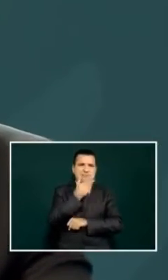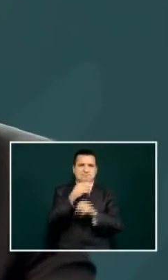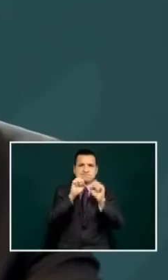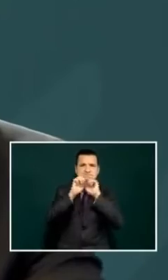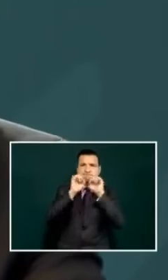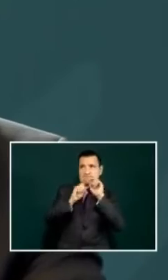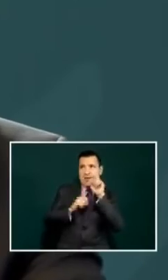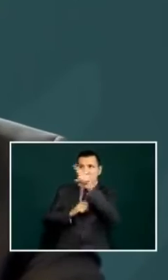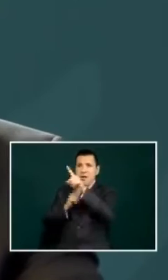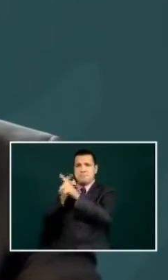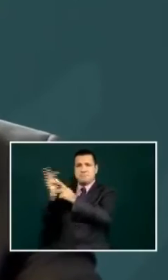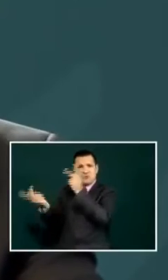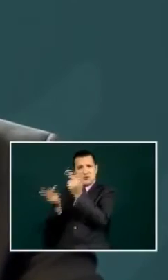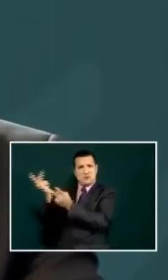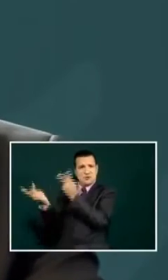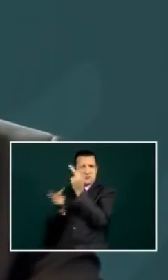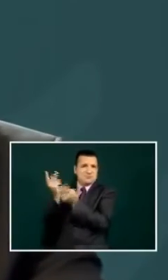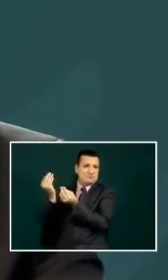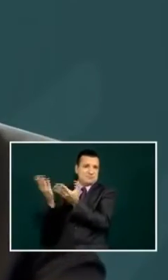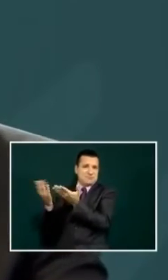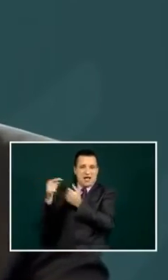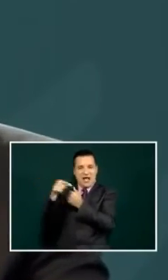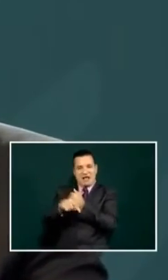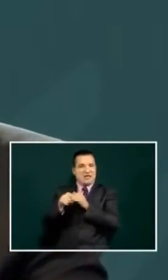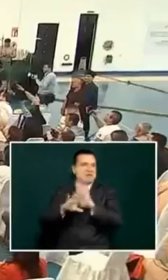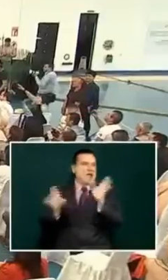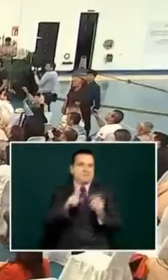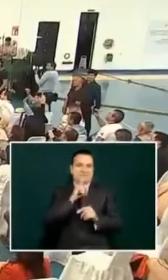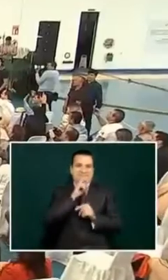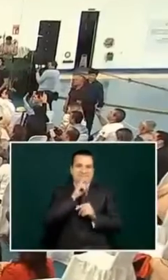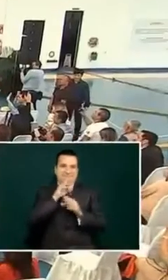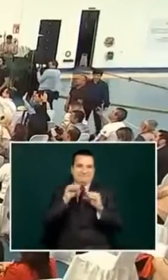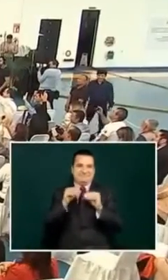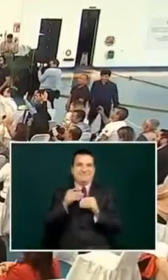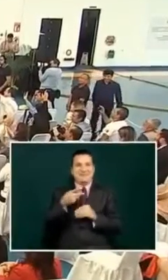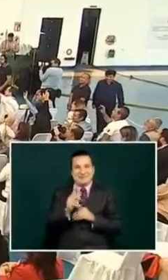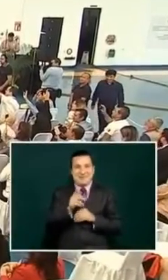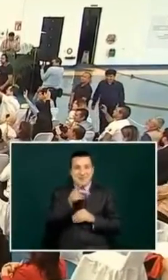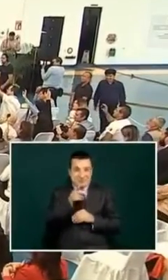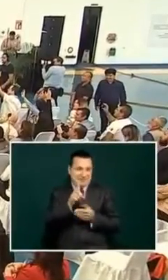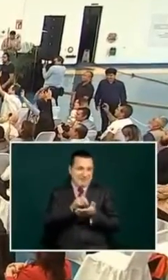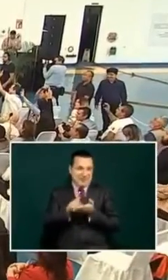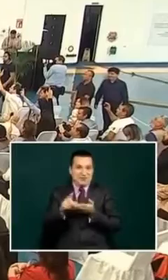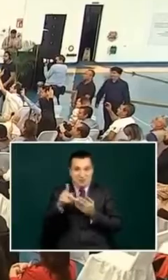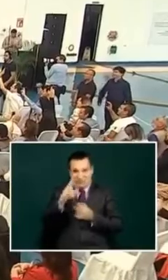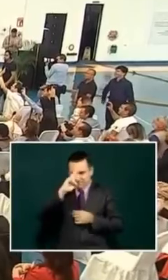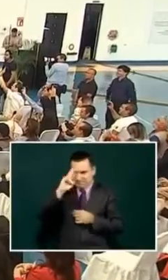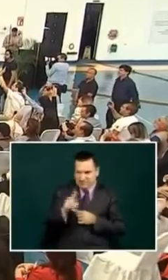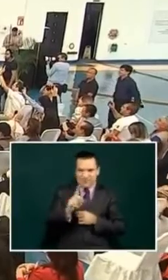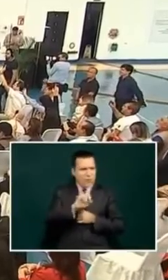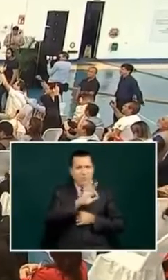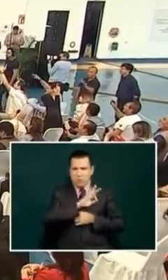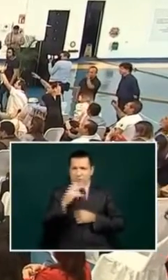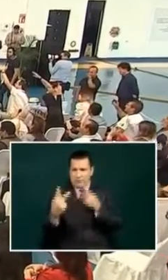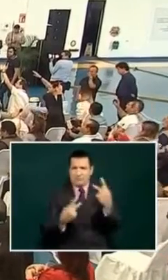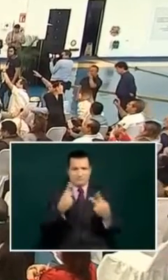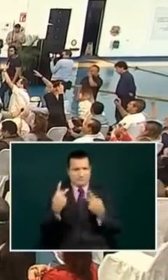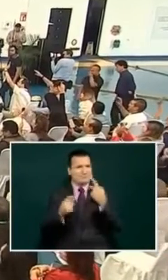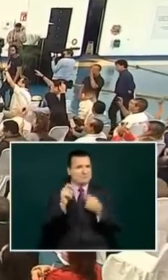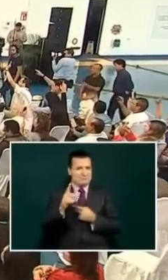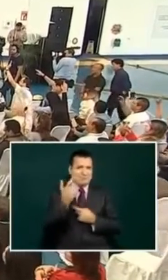had the opportunity to ask they've already exercised that right but it is not prohibited